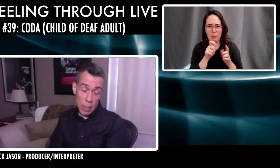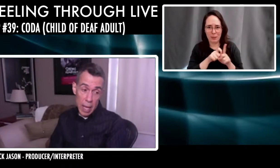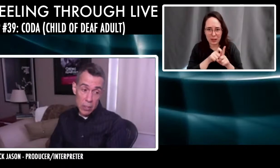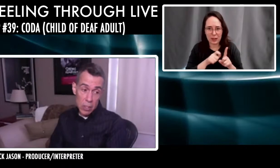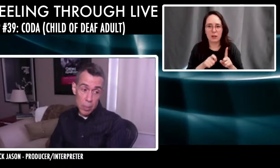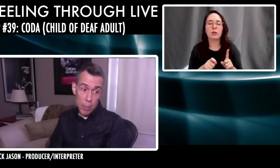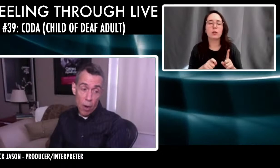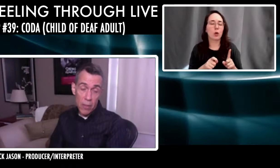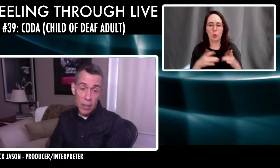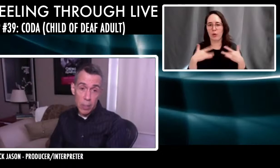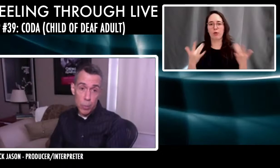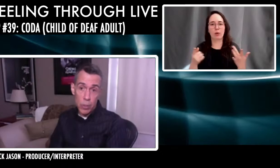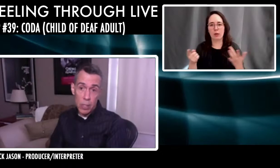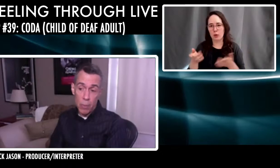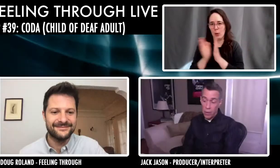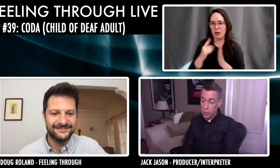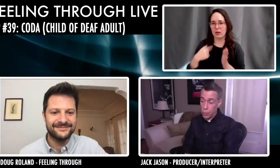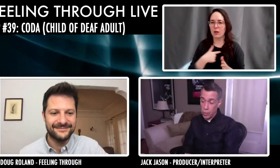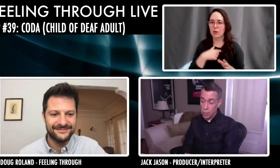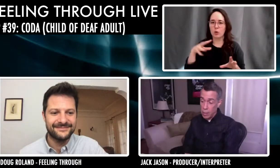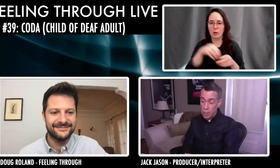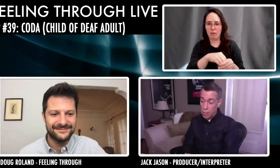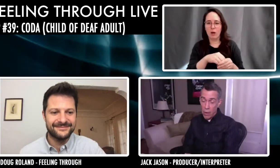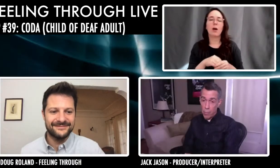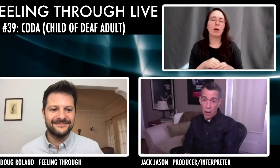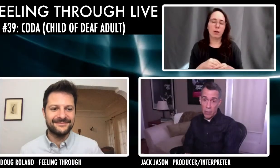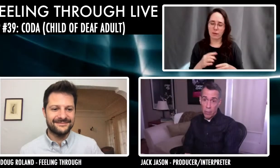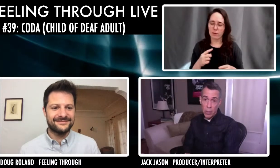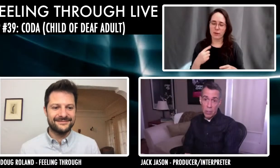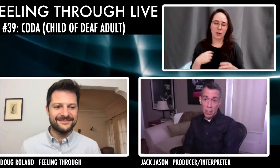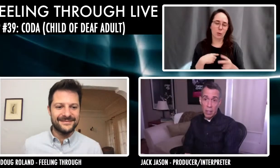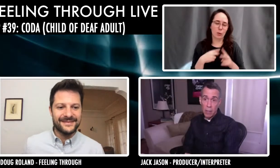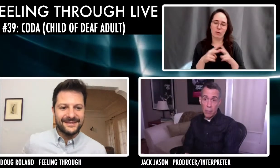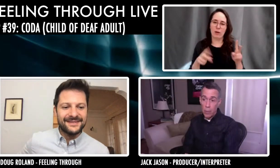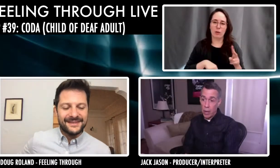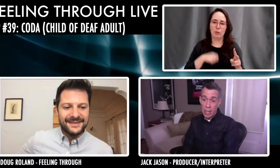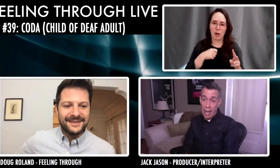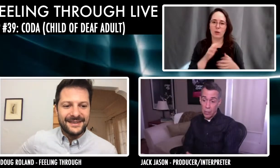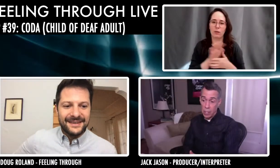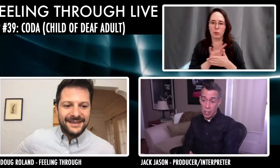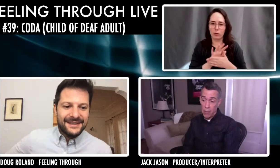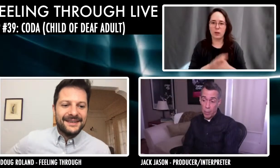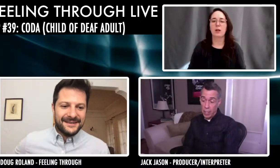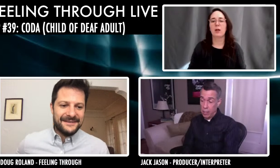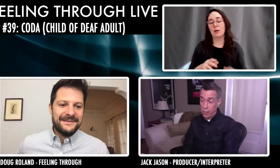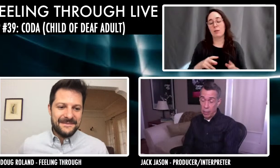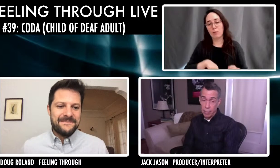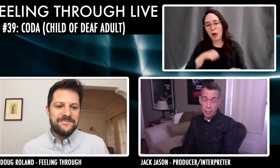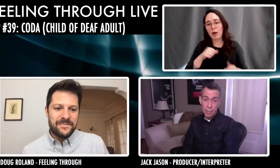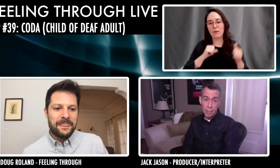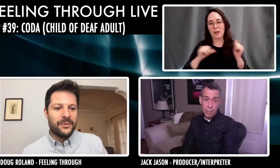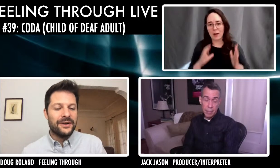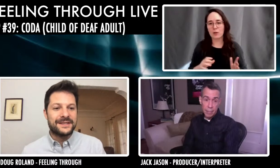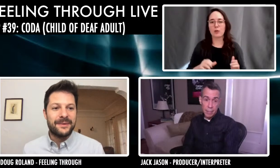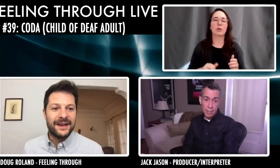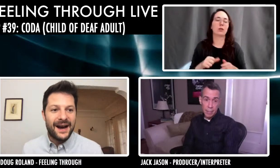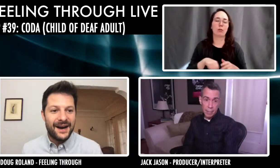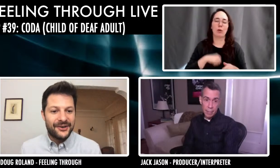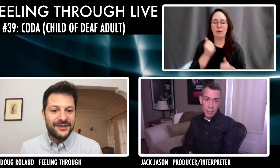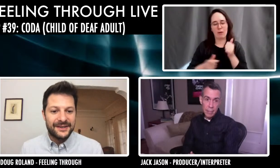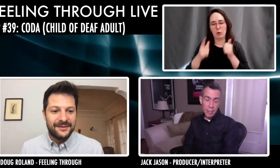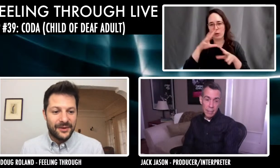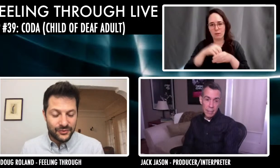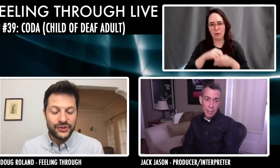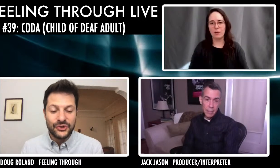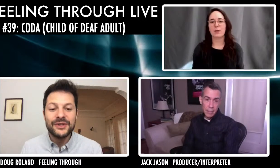uh, asked us to be a part of it as producing partners. We're very proud of what you did and very proud of the actors and everybody in the film. Well, it's been an